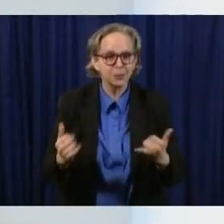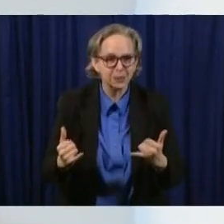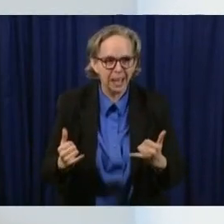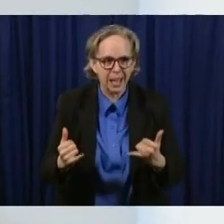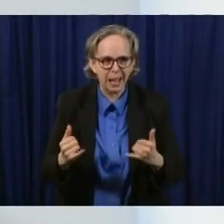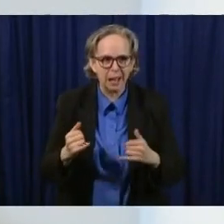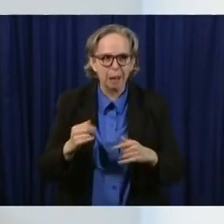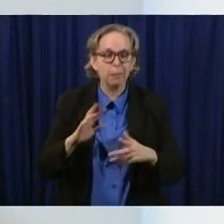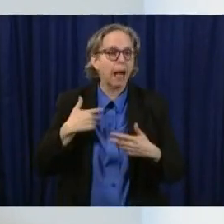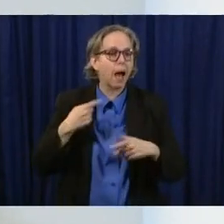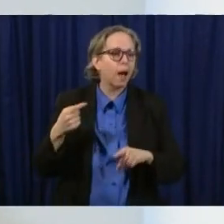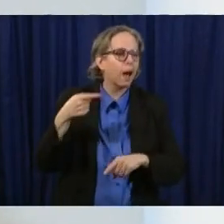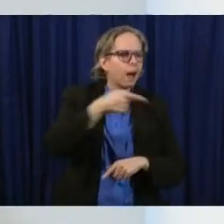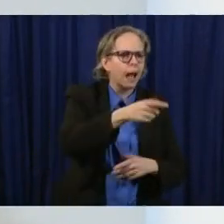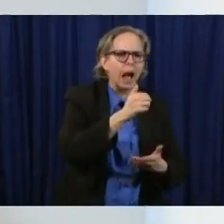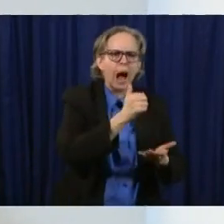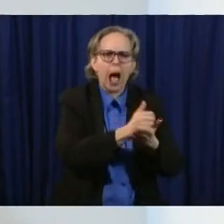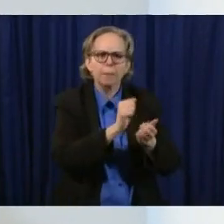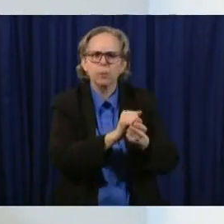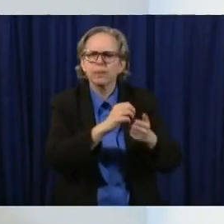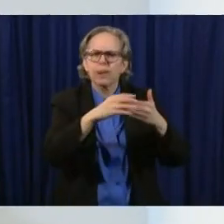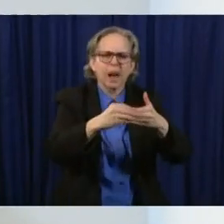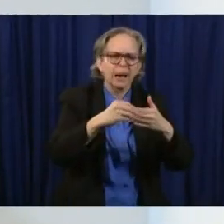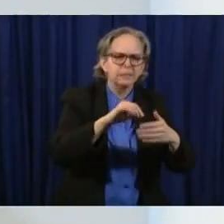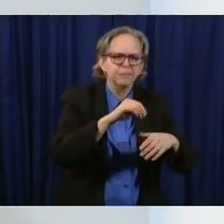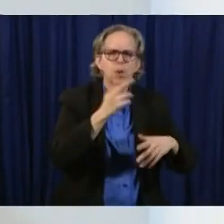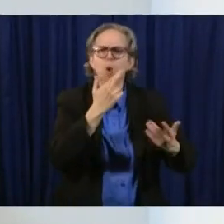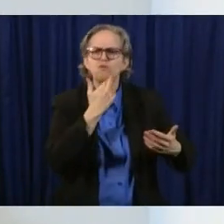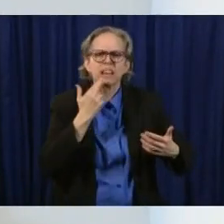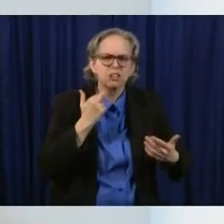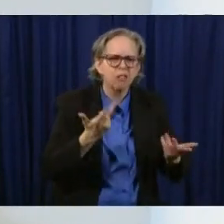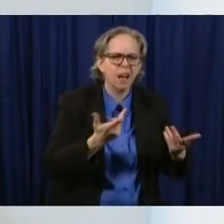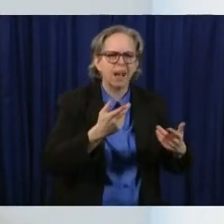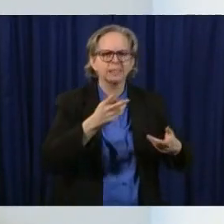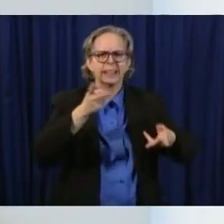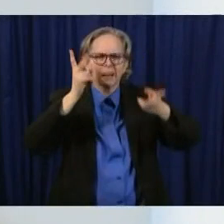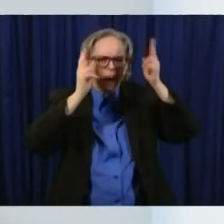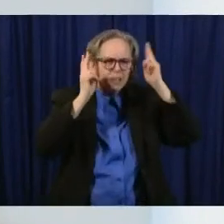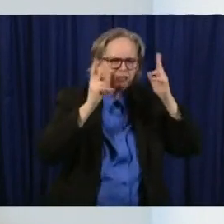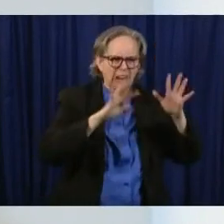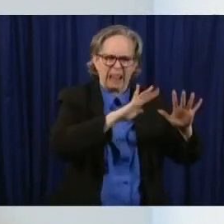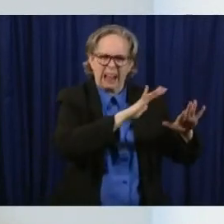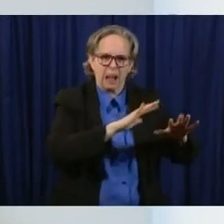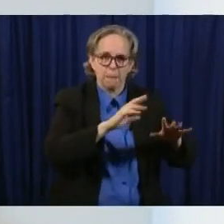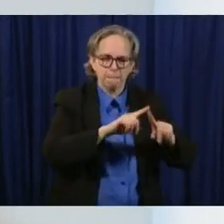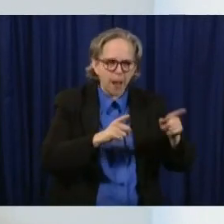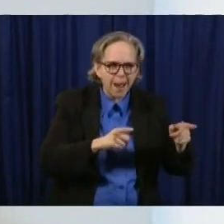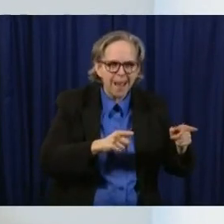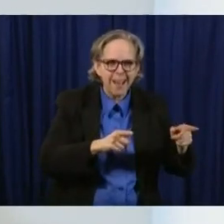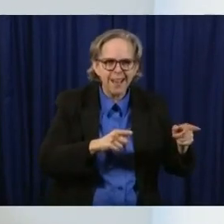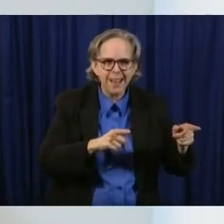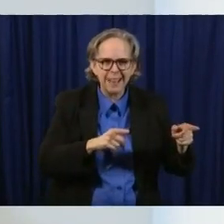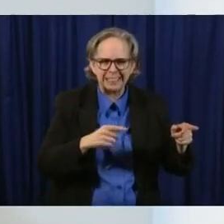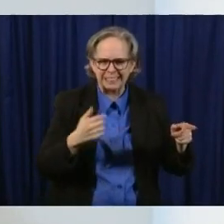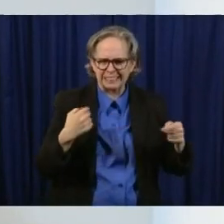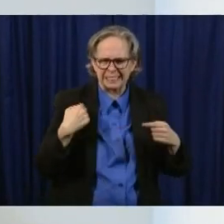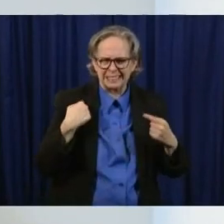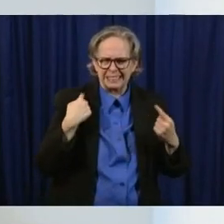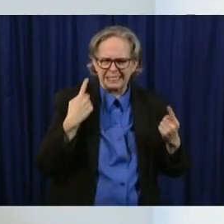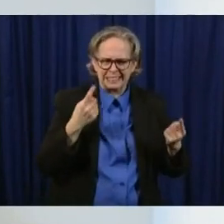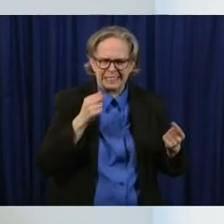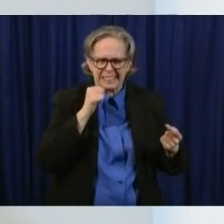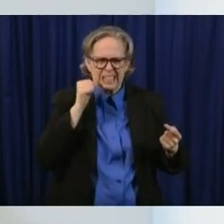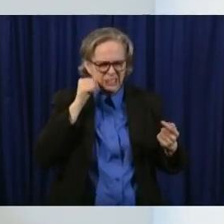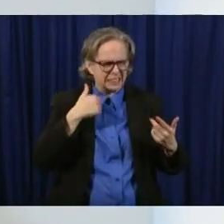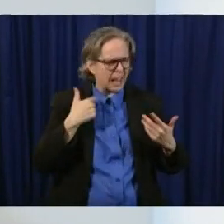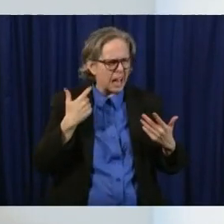on restaurants and on personal care and some others but but we have received a lot of questions about